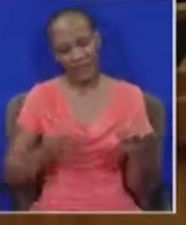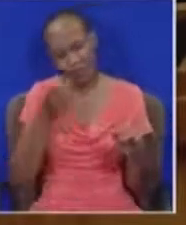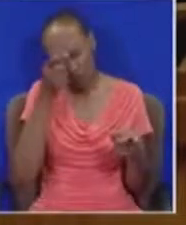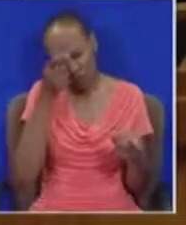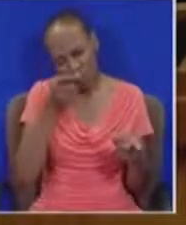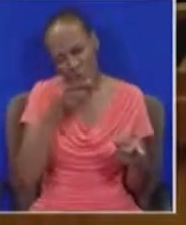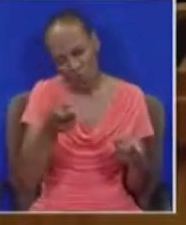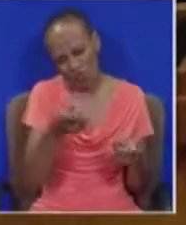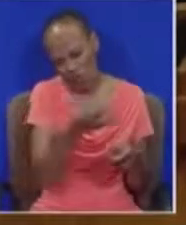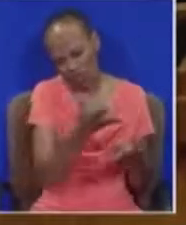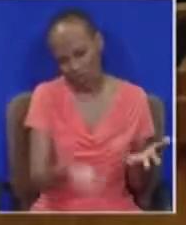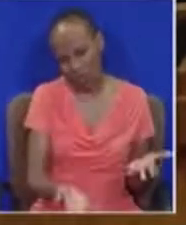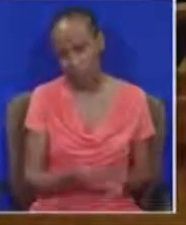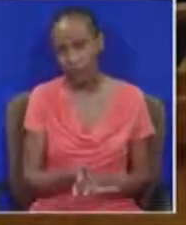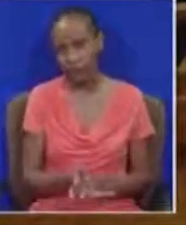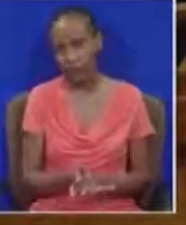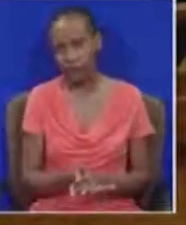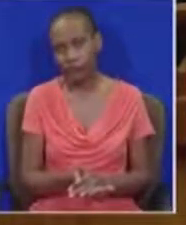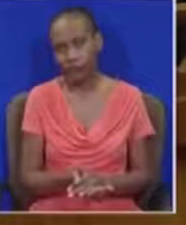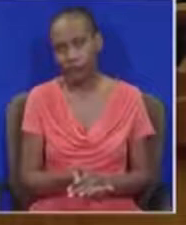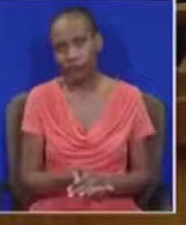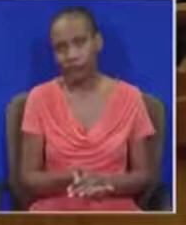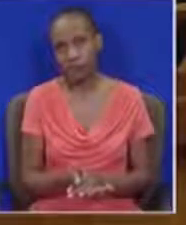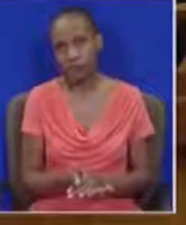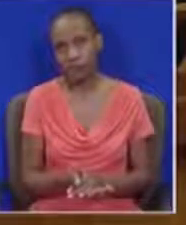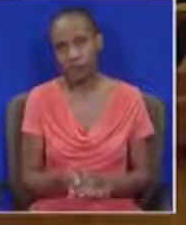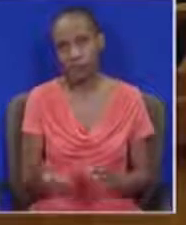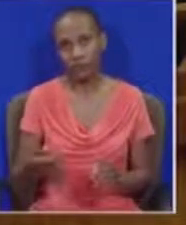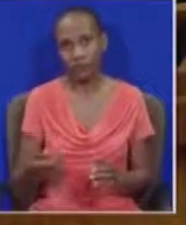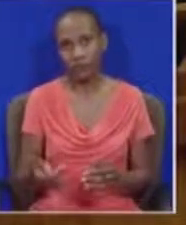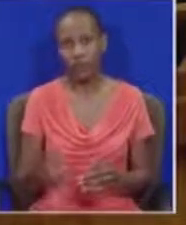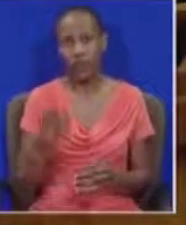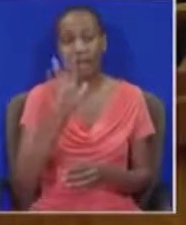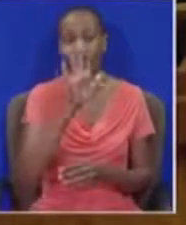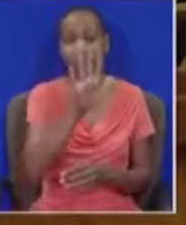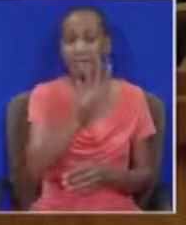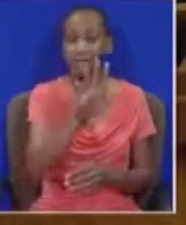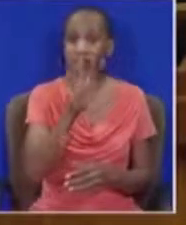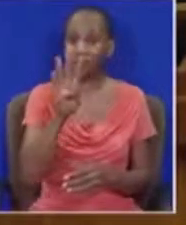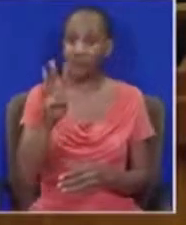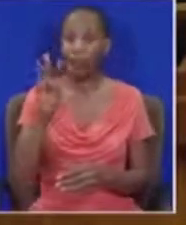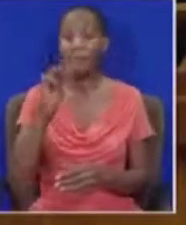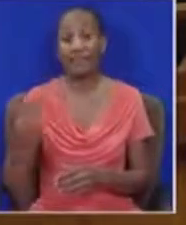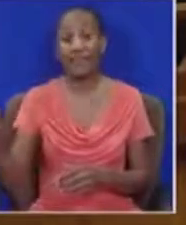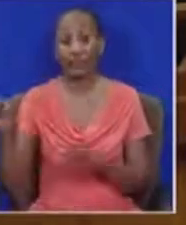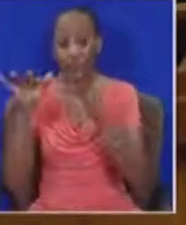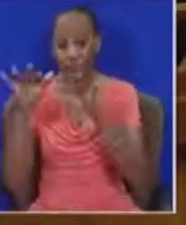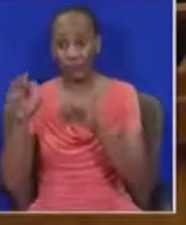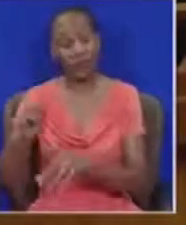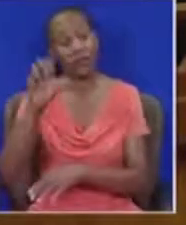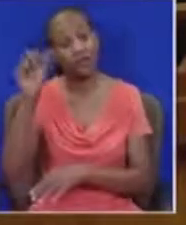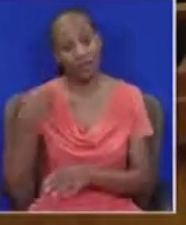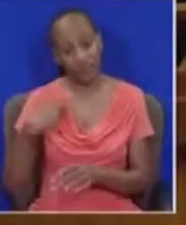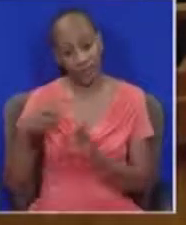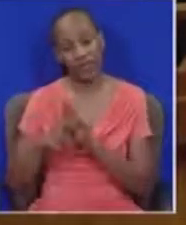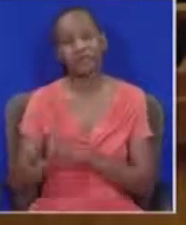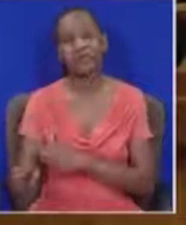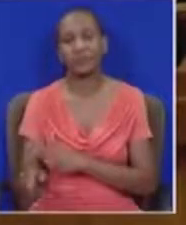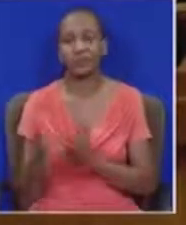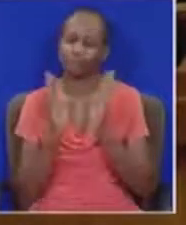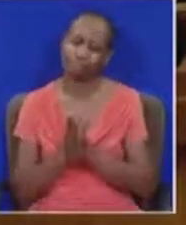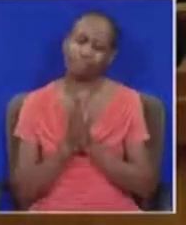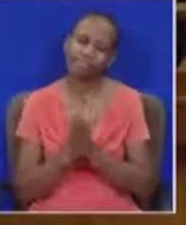be this. Mr. President, on behalf of 54 million South Africans, I beg of you,